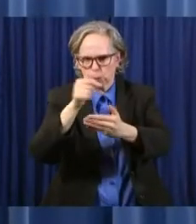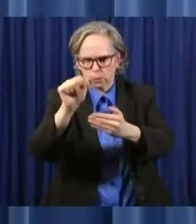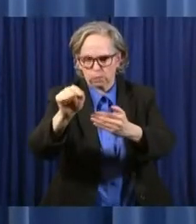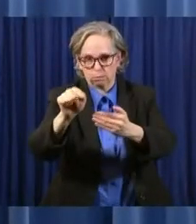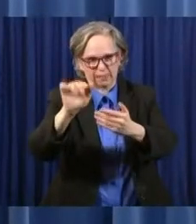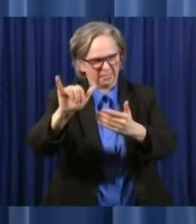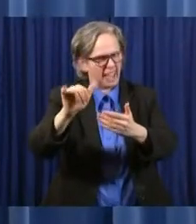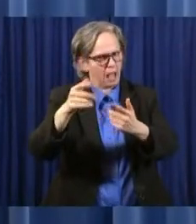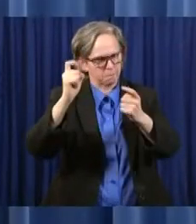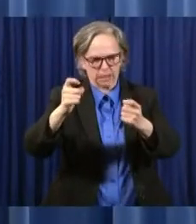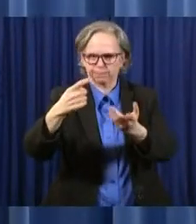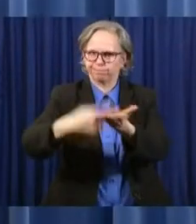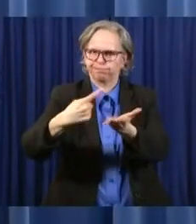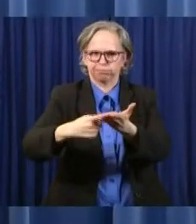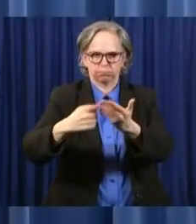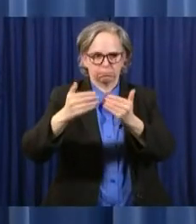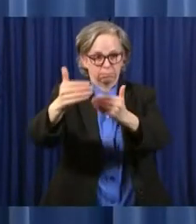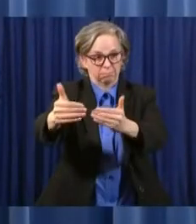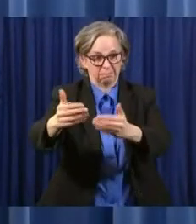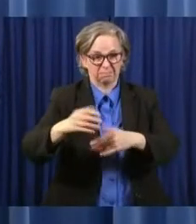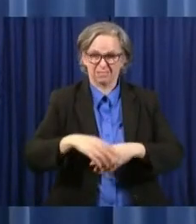right upon us.